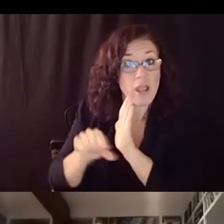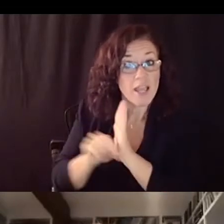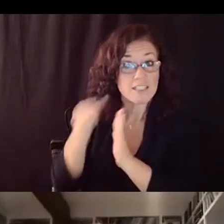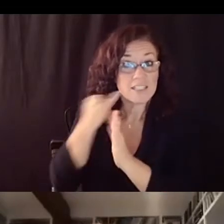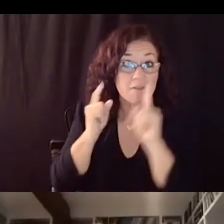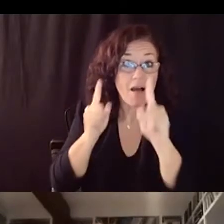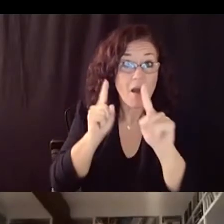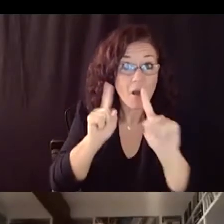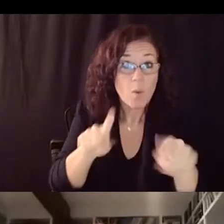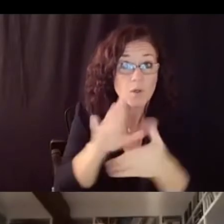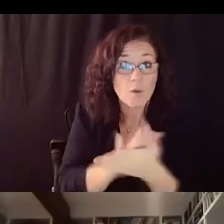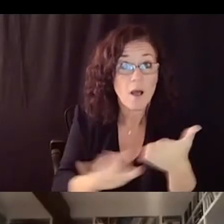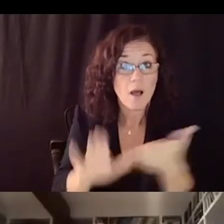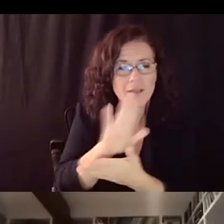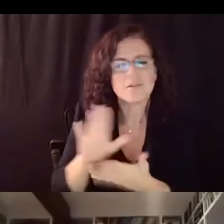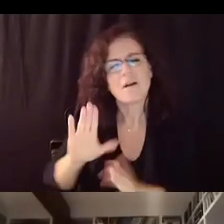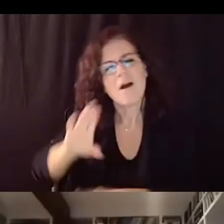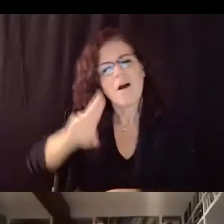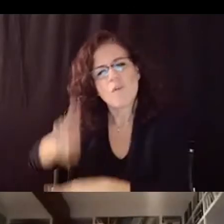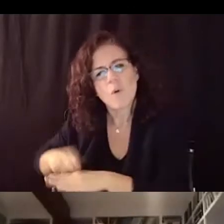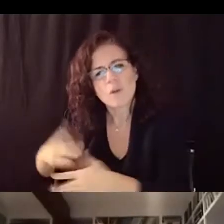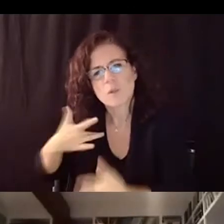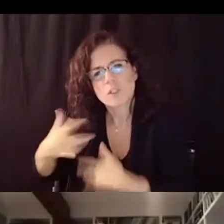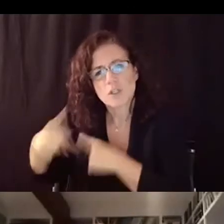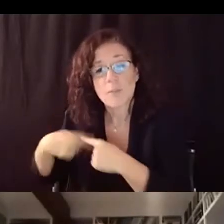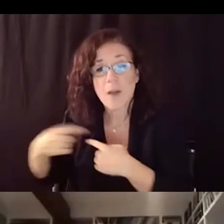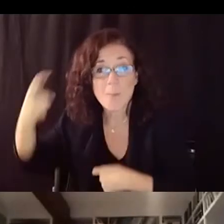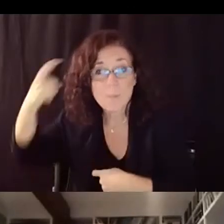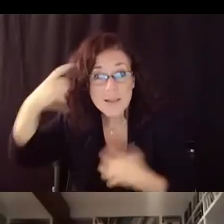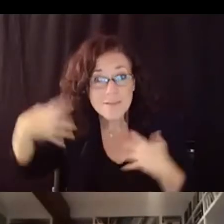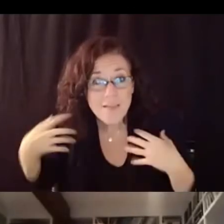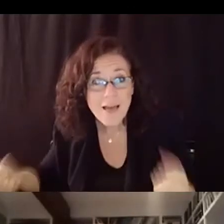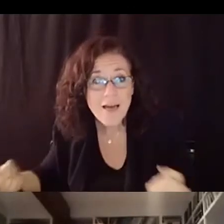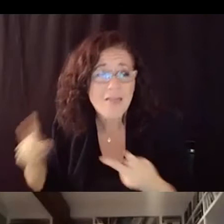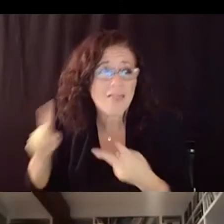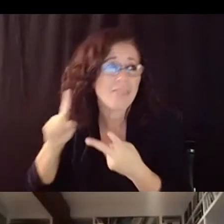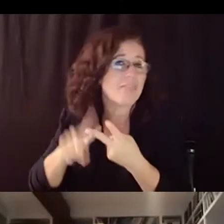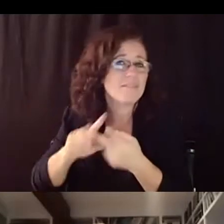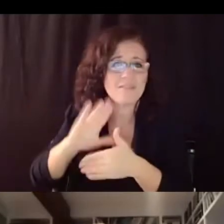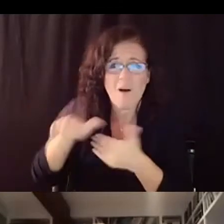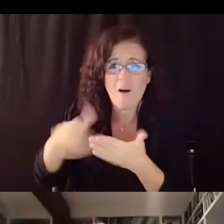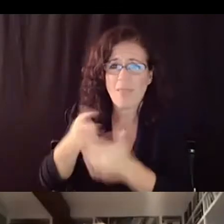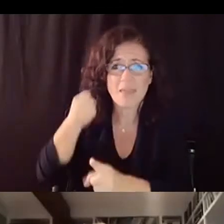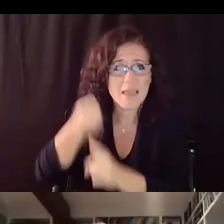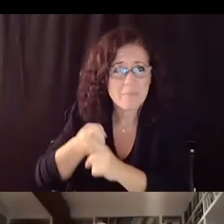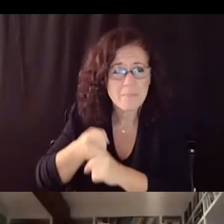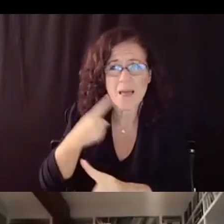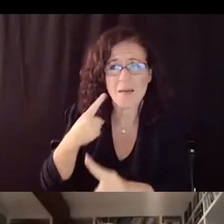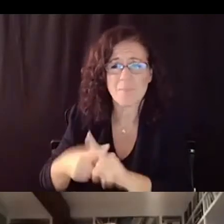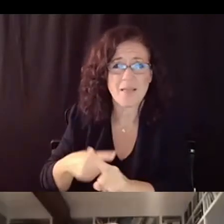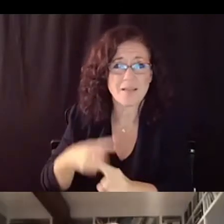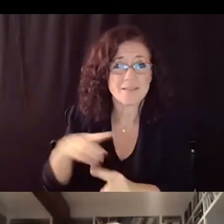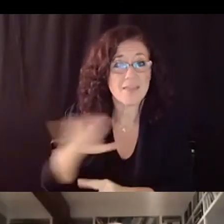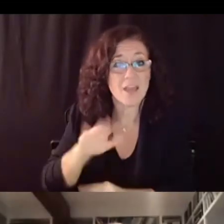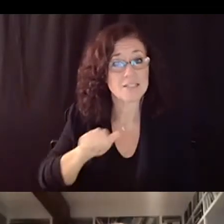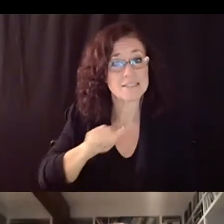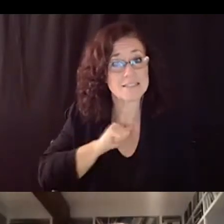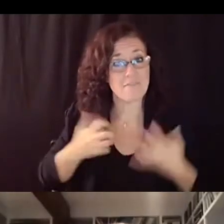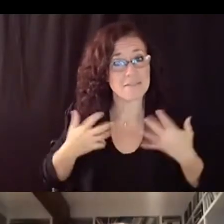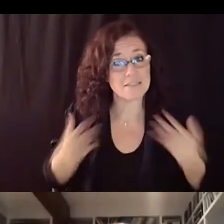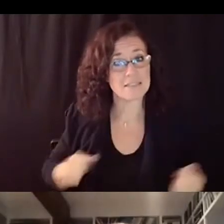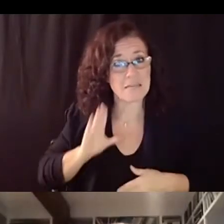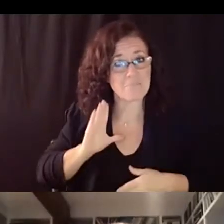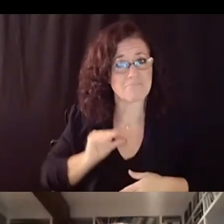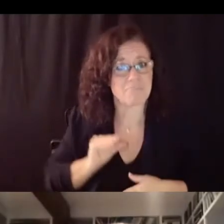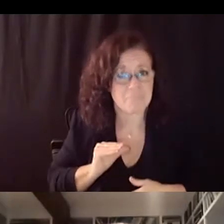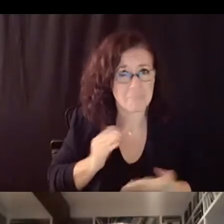health you know the impact of all this on our youth and their families and their self-esteem um so anything